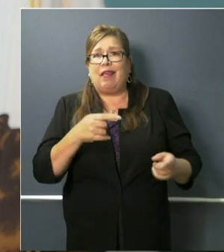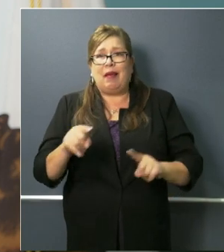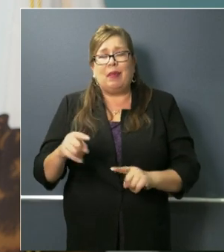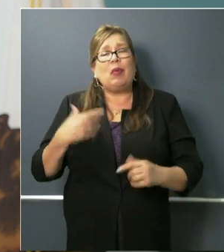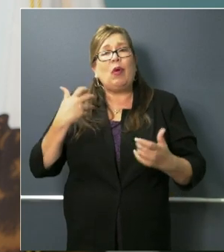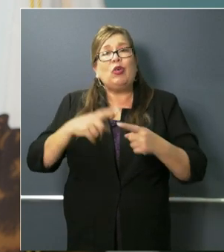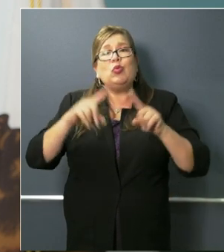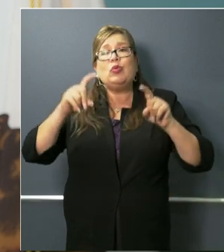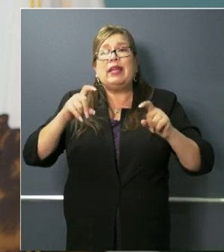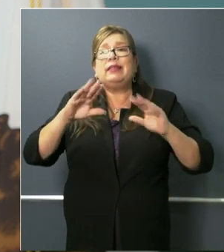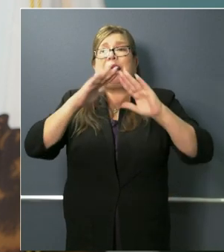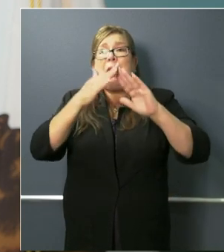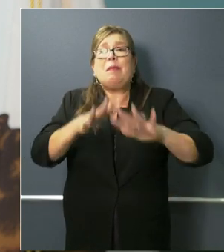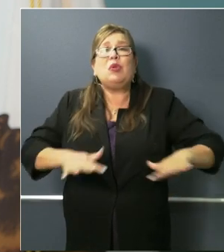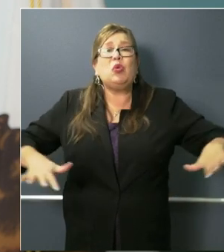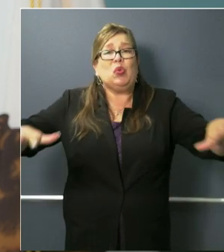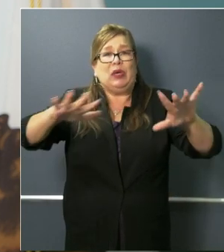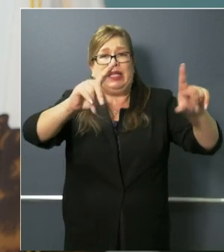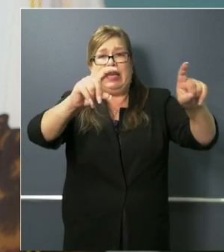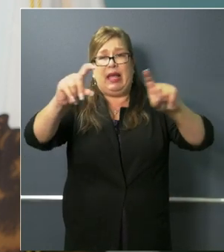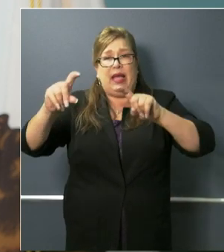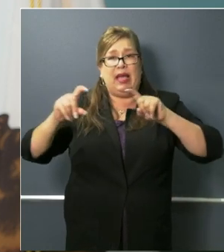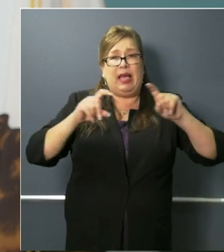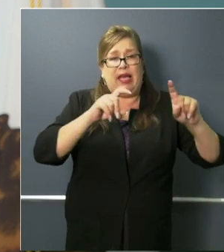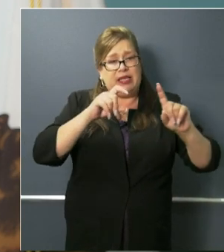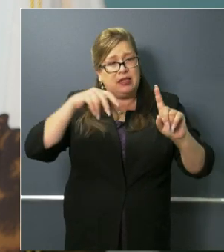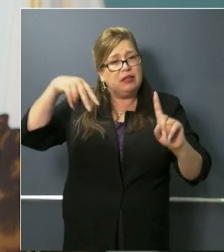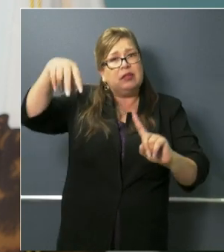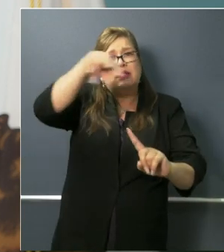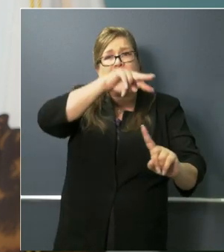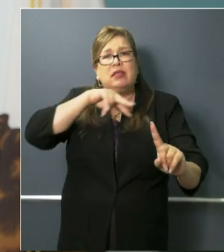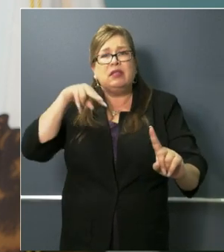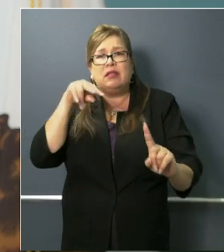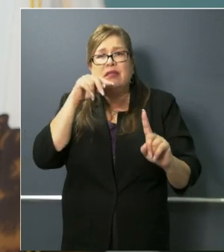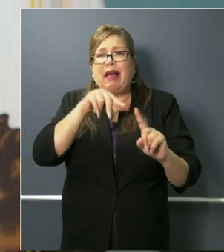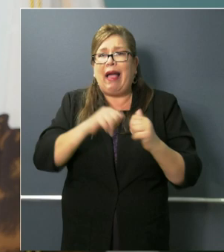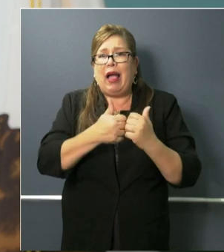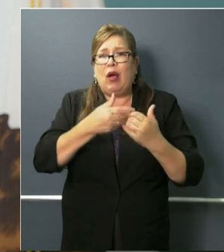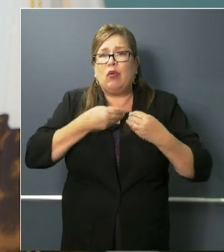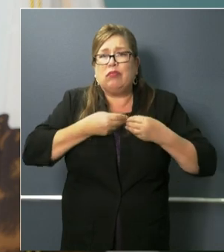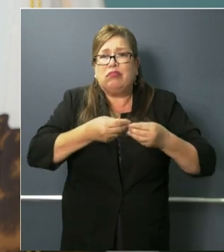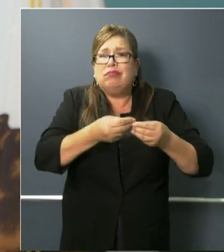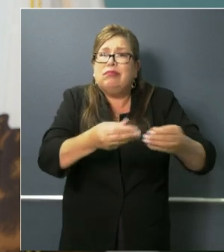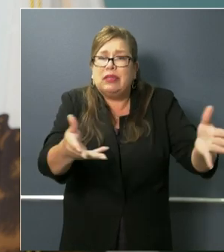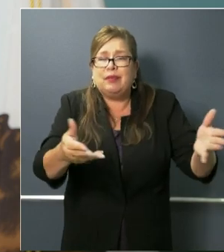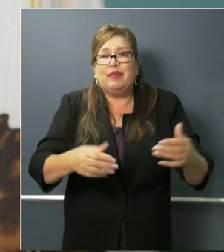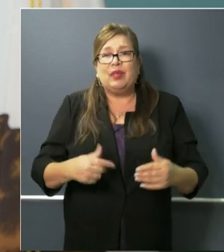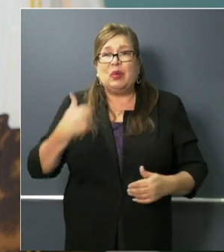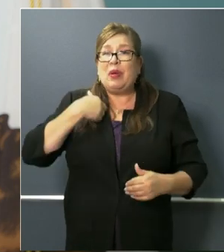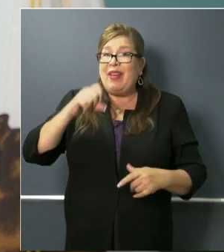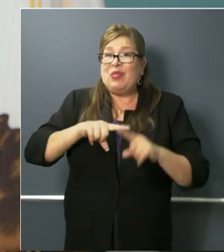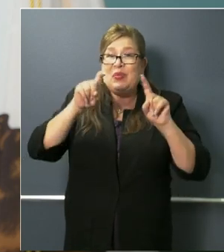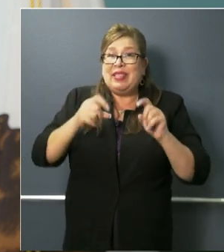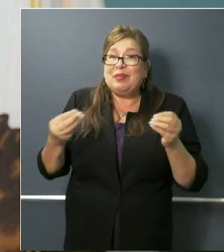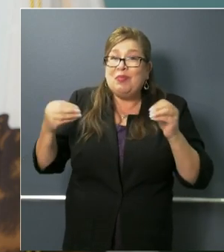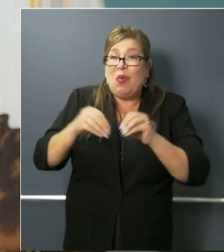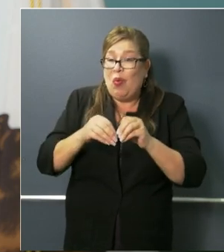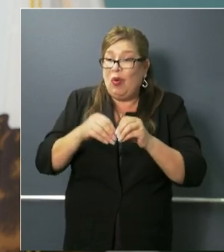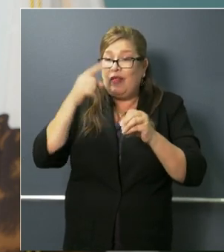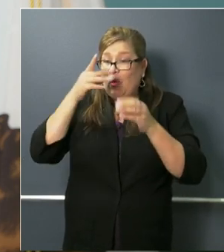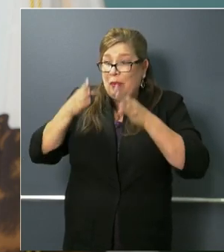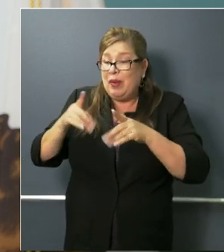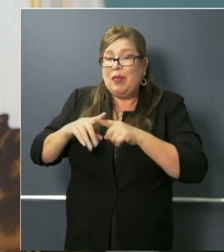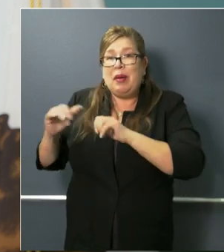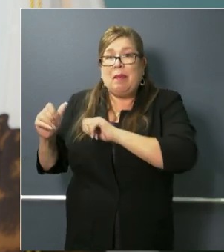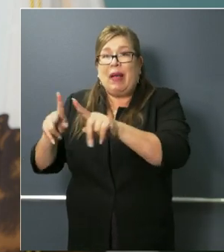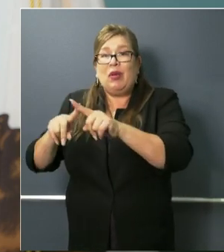can do testing uh that is strategic. Uh we're going to need to do substantially more testing to get people back in the workforce to focus on